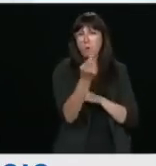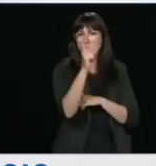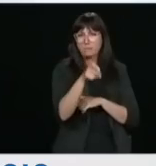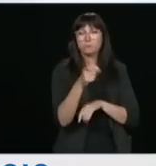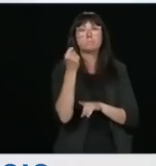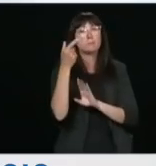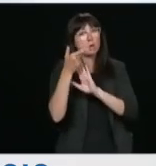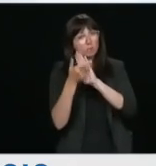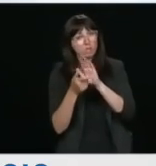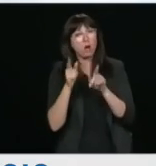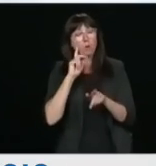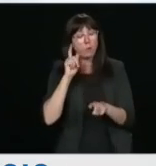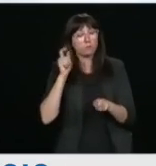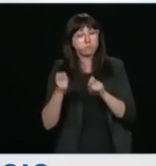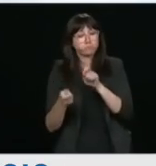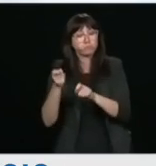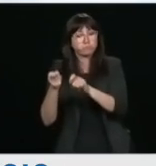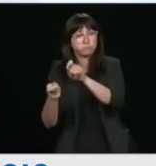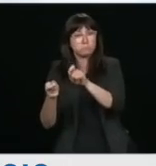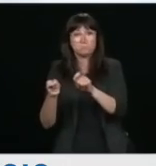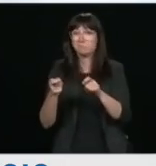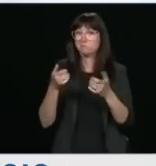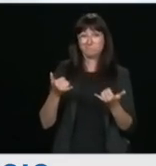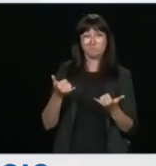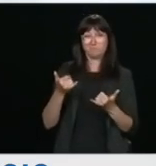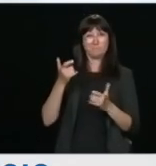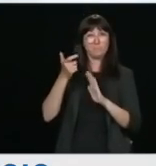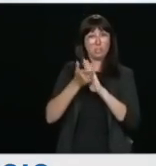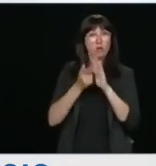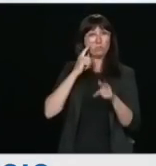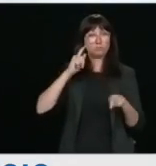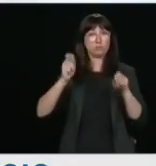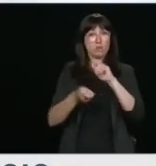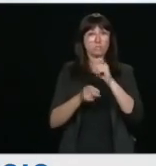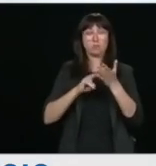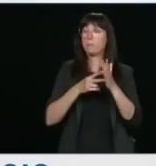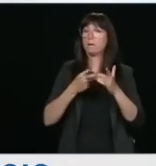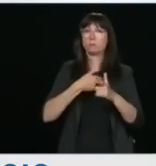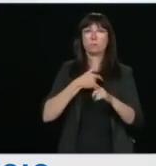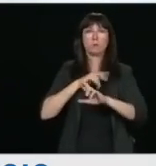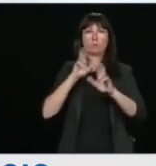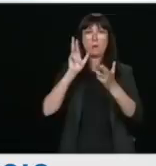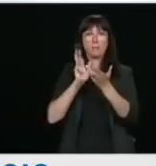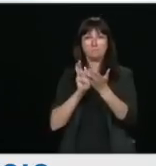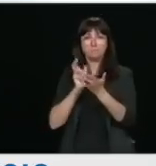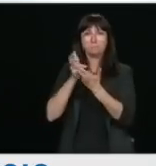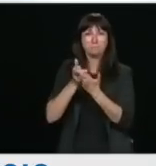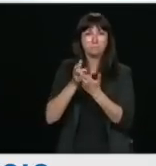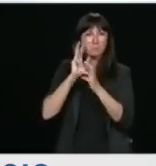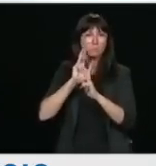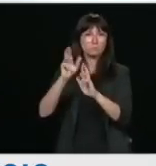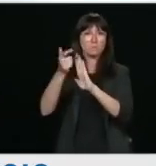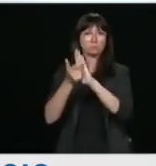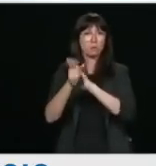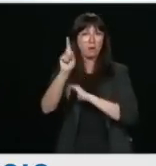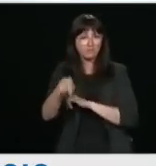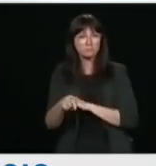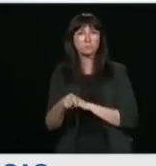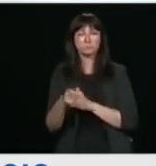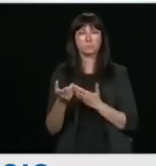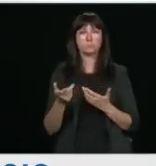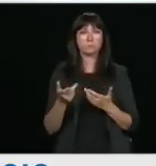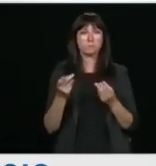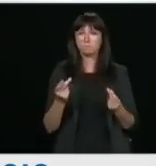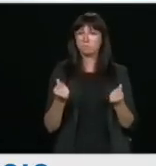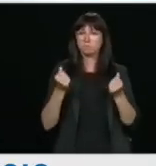matter discussed today, then we need to be responsive and respectful of that law and take the steps as quickly as possible to